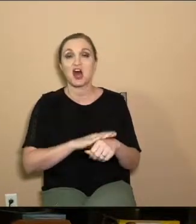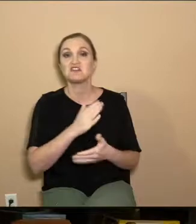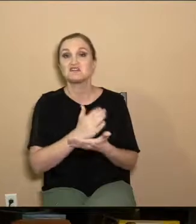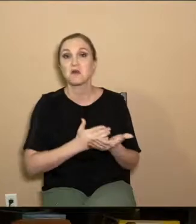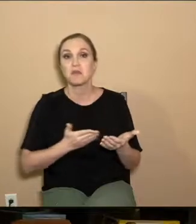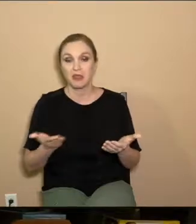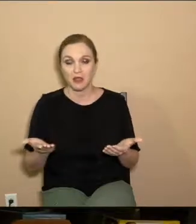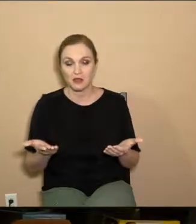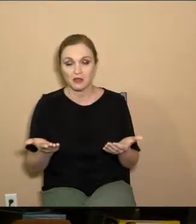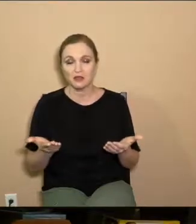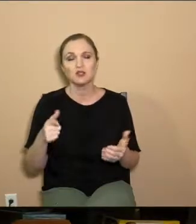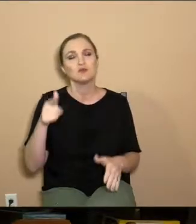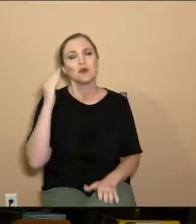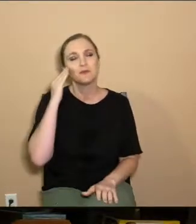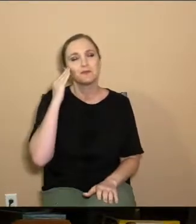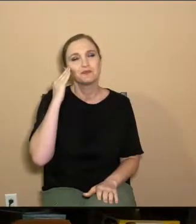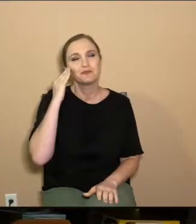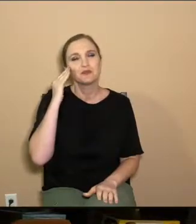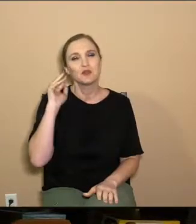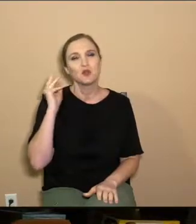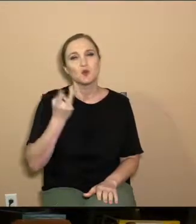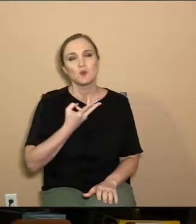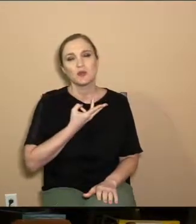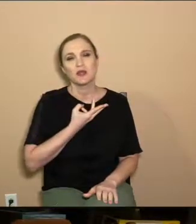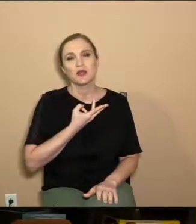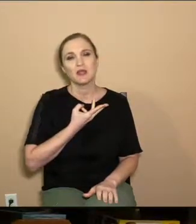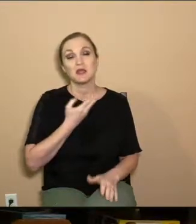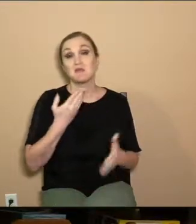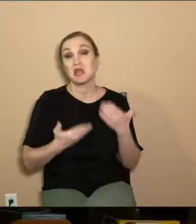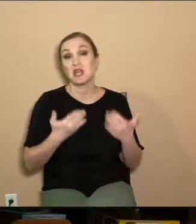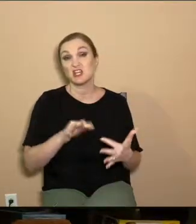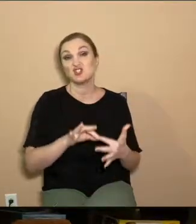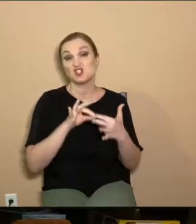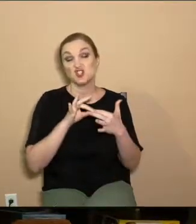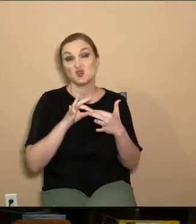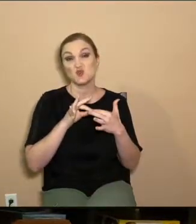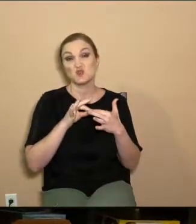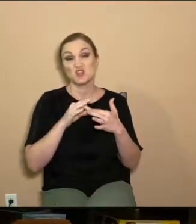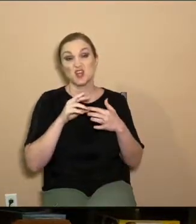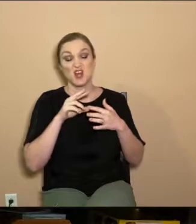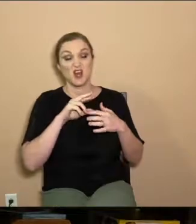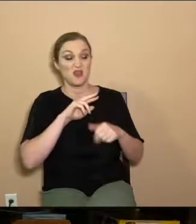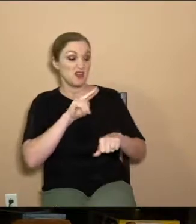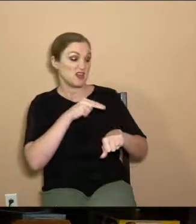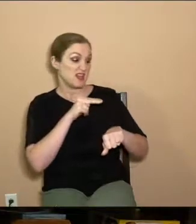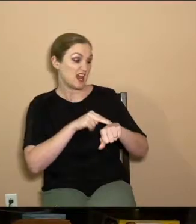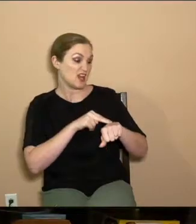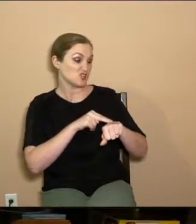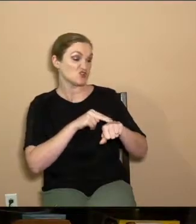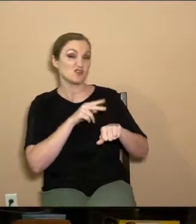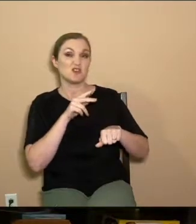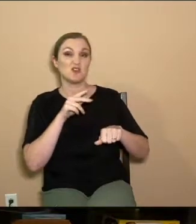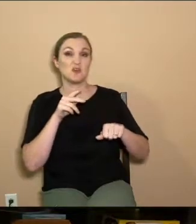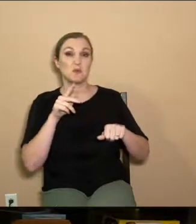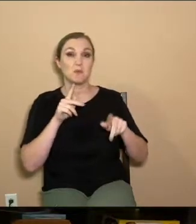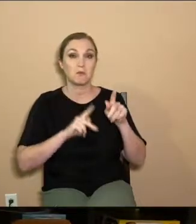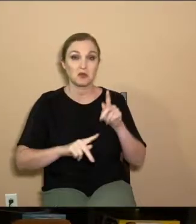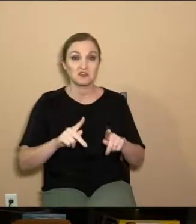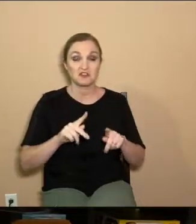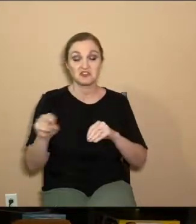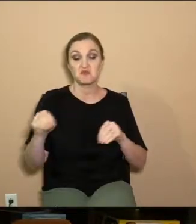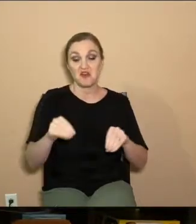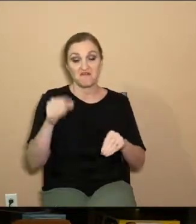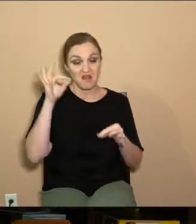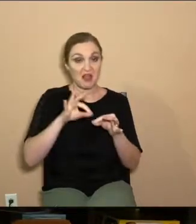something. You know, we may choose kind of the human nature, human instinct is to just is to put faith in ourselves,